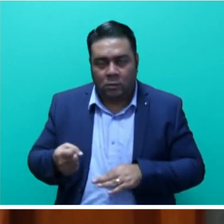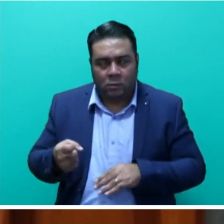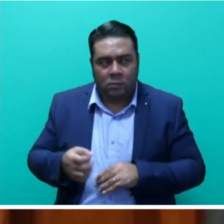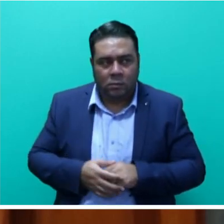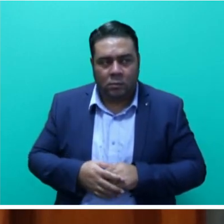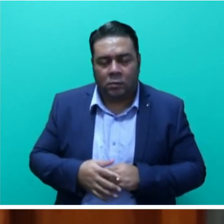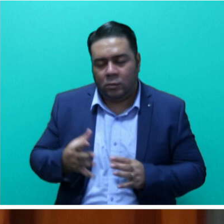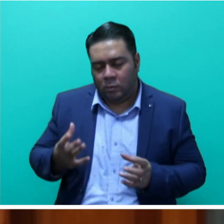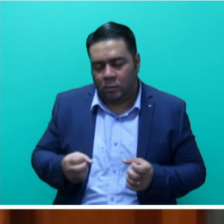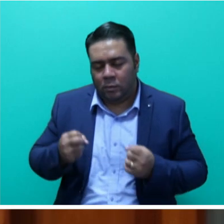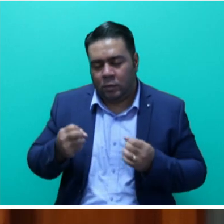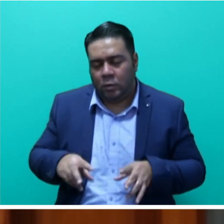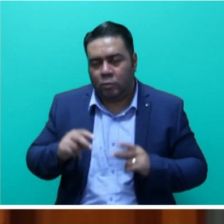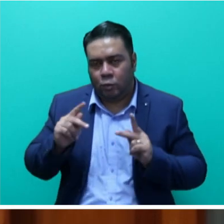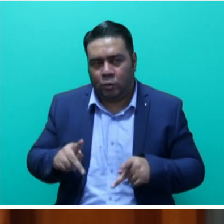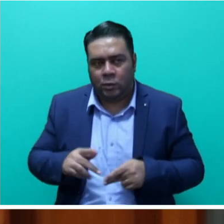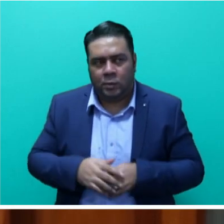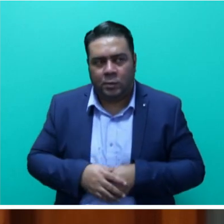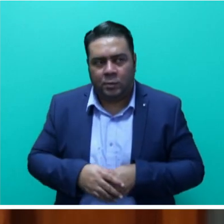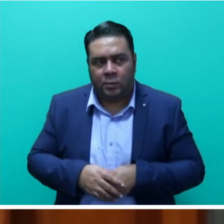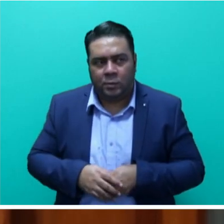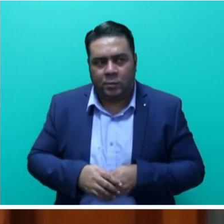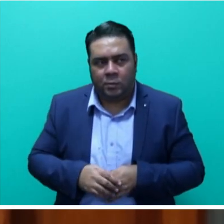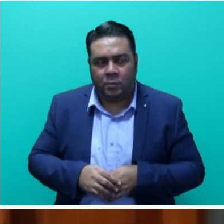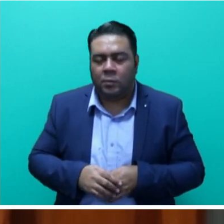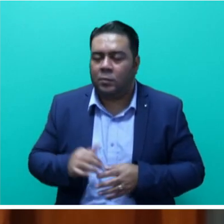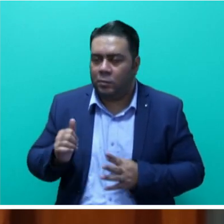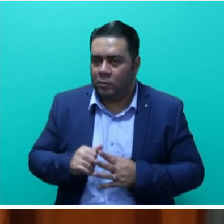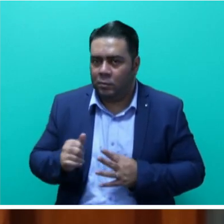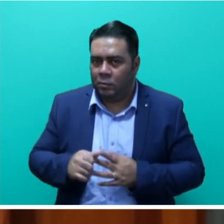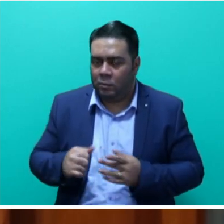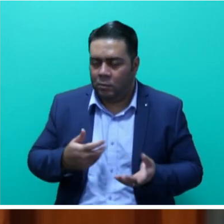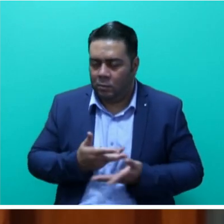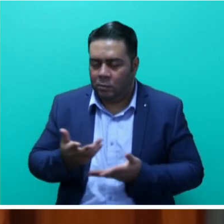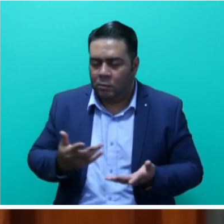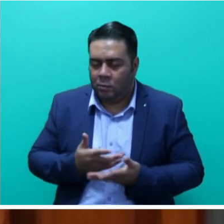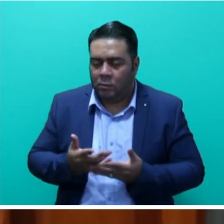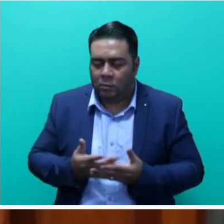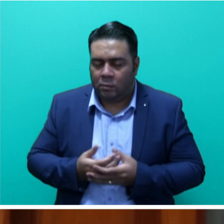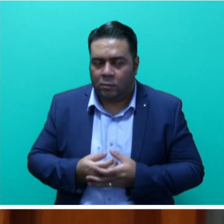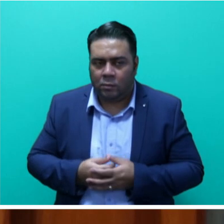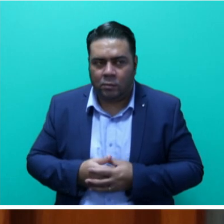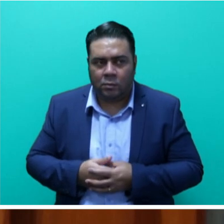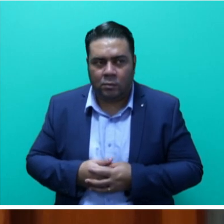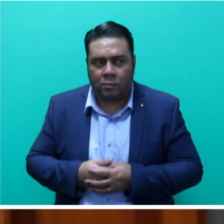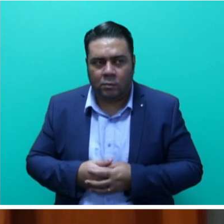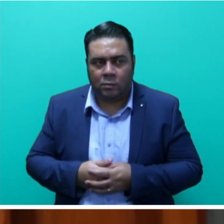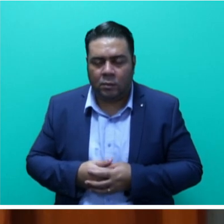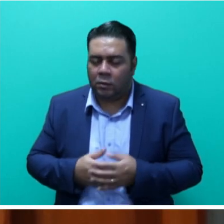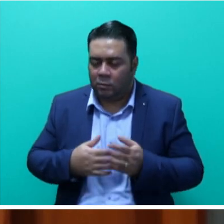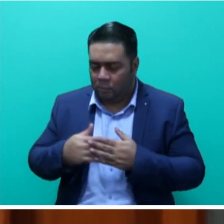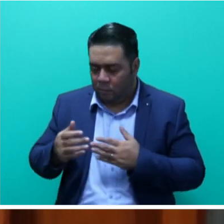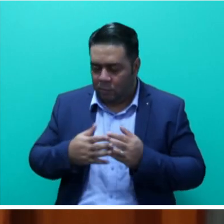to optimize on this opportunity. There was also discussion around adapting to the changing environment and building